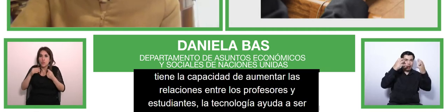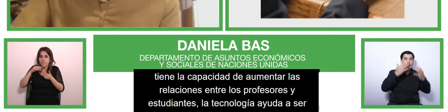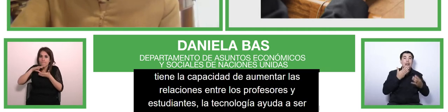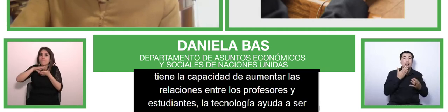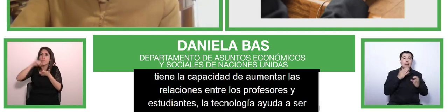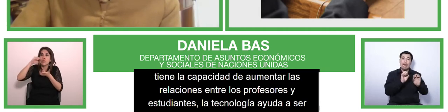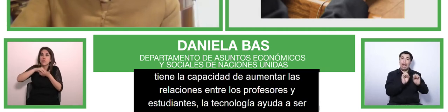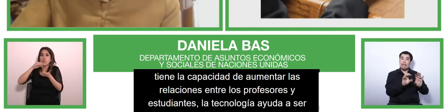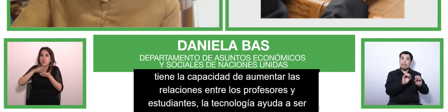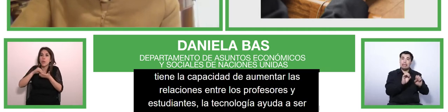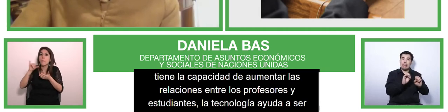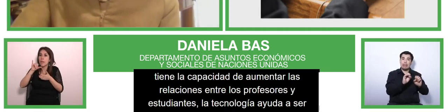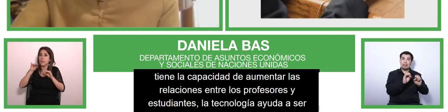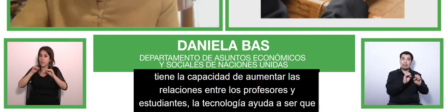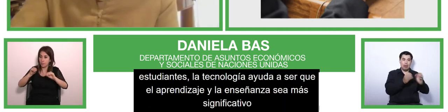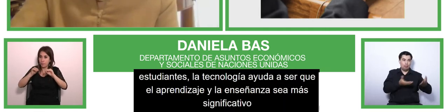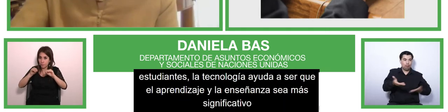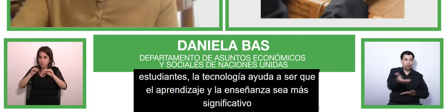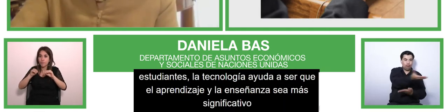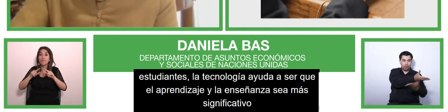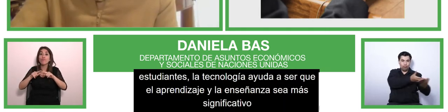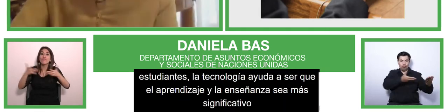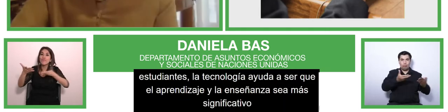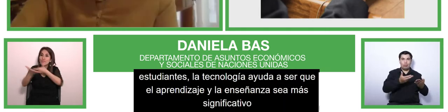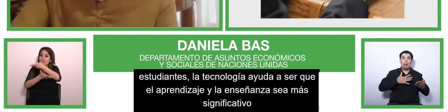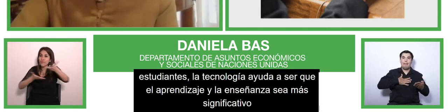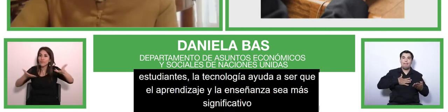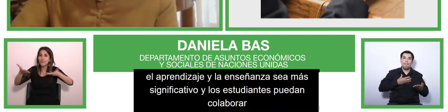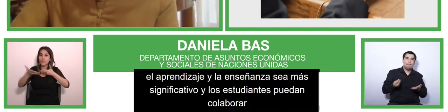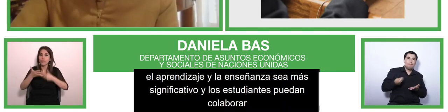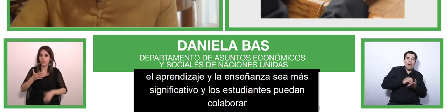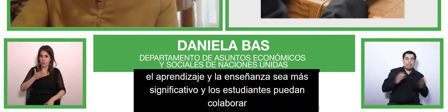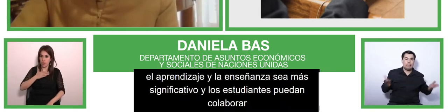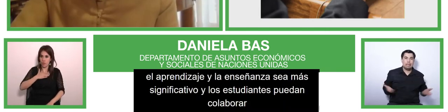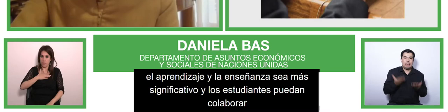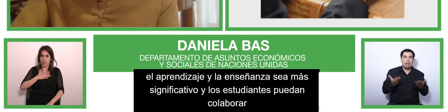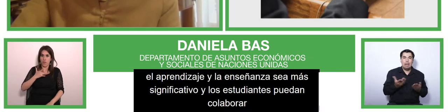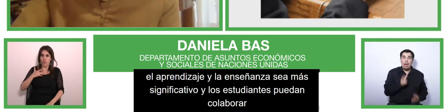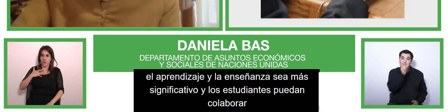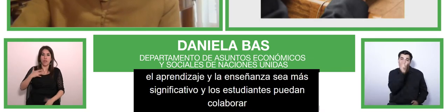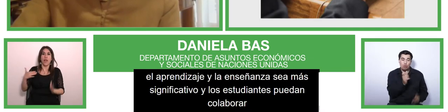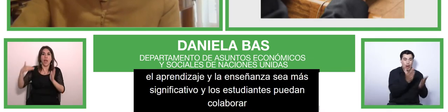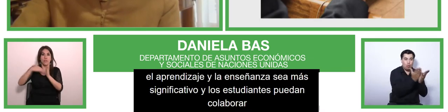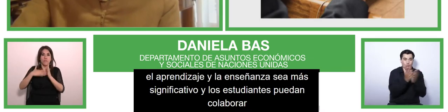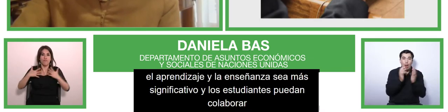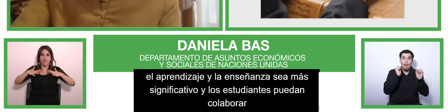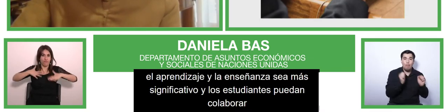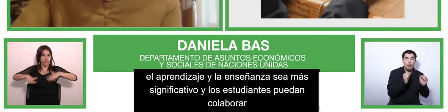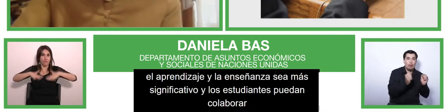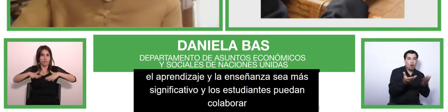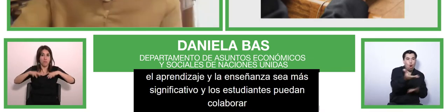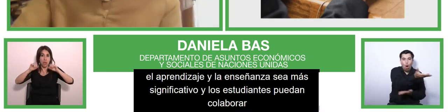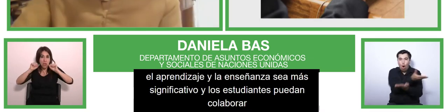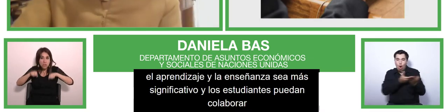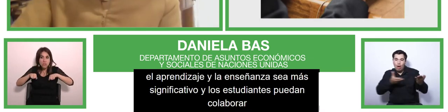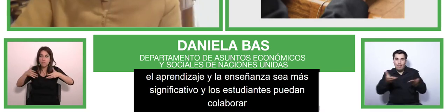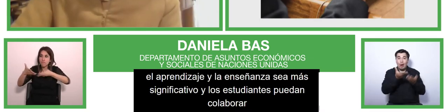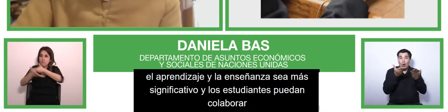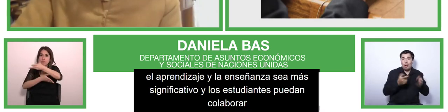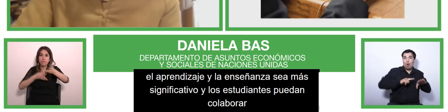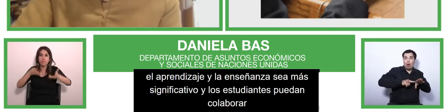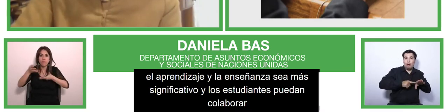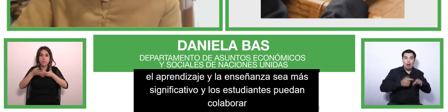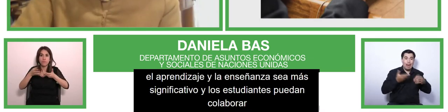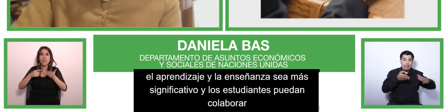technological applications so accessible technology that incorporates the principle of